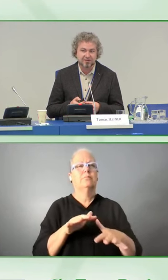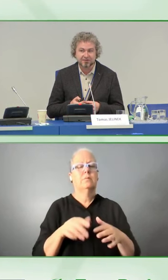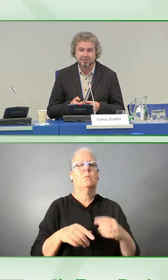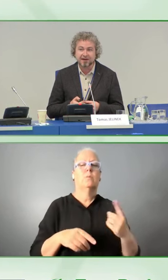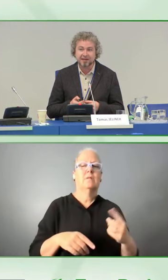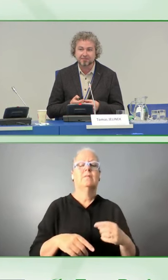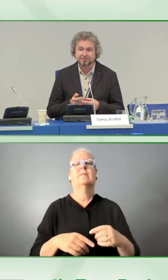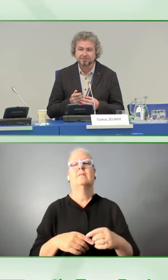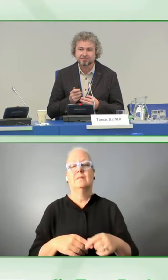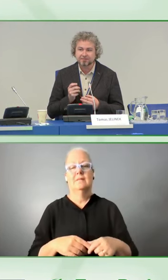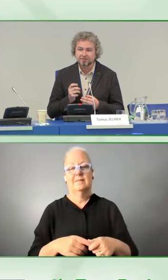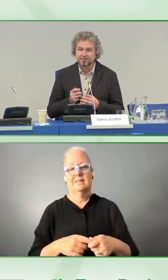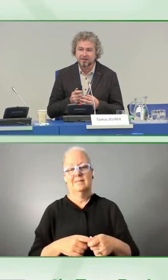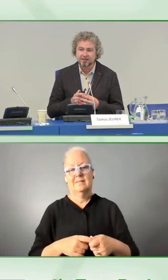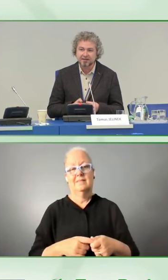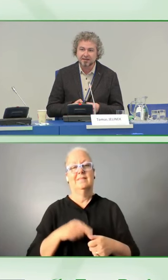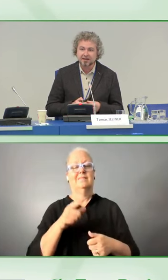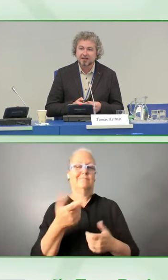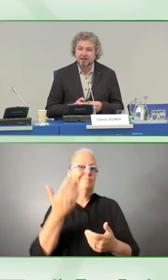cash, with the money.